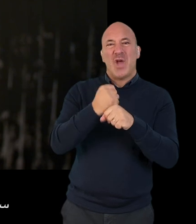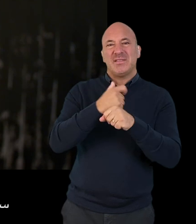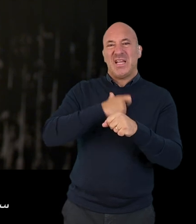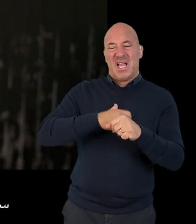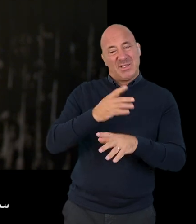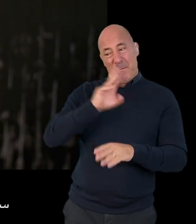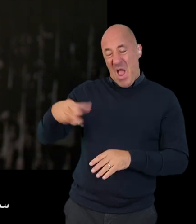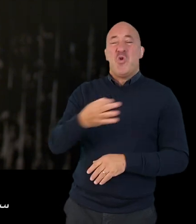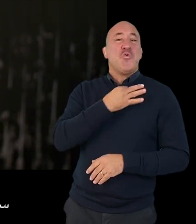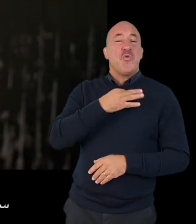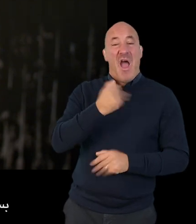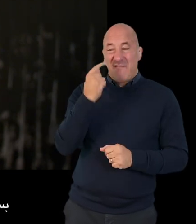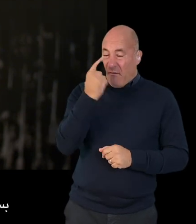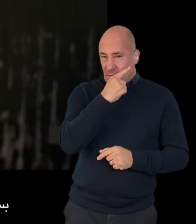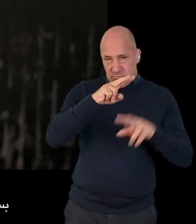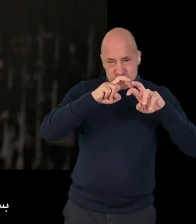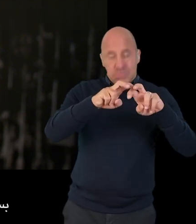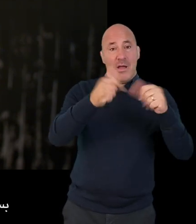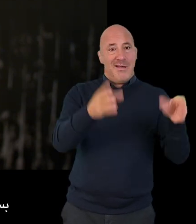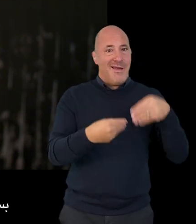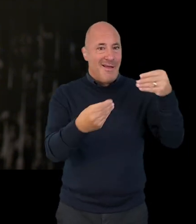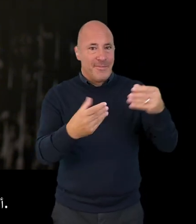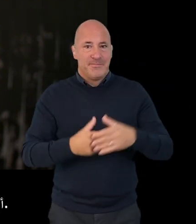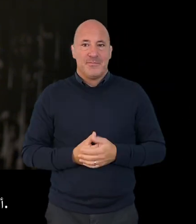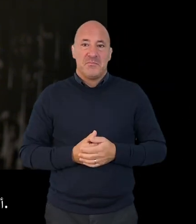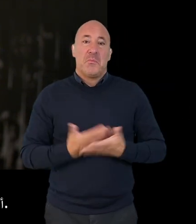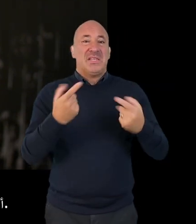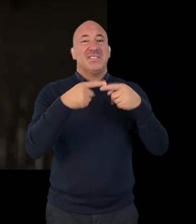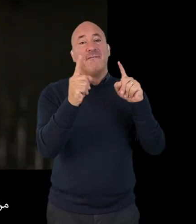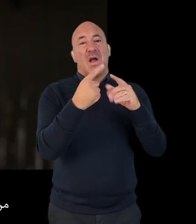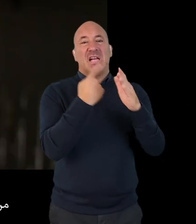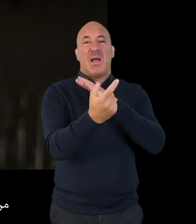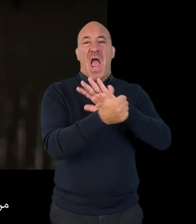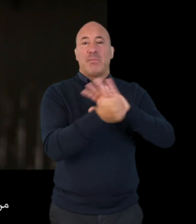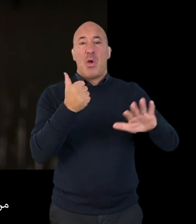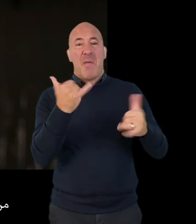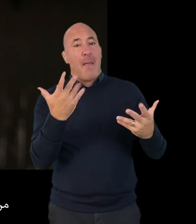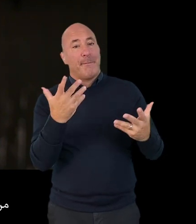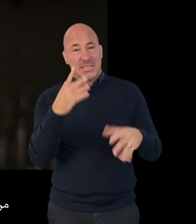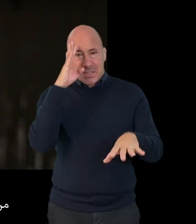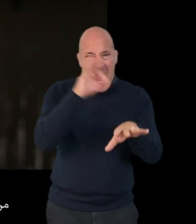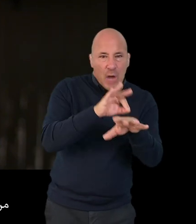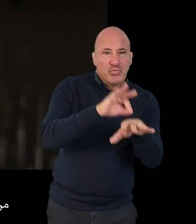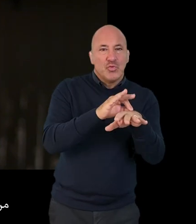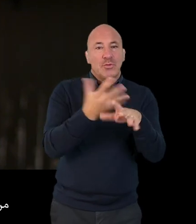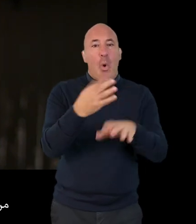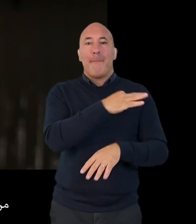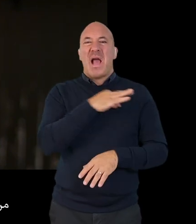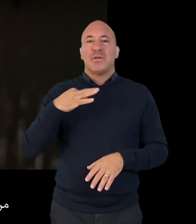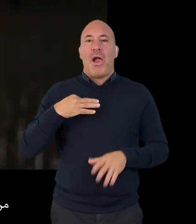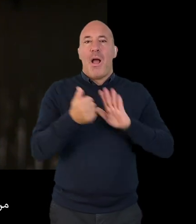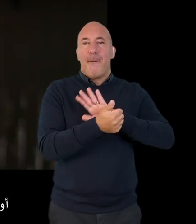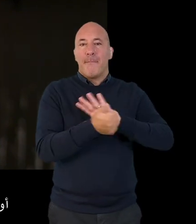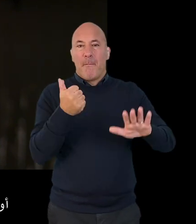at risk if you were sent back because of your sexual orientation or gender identity. Another independent expert could be a